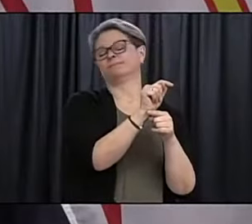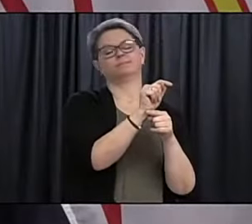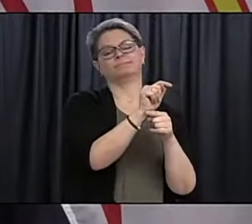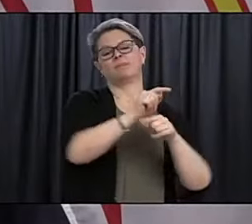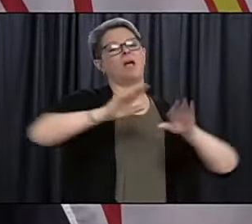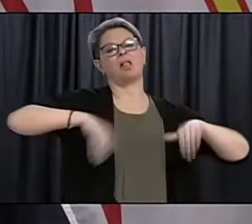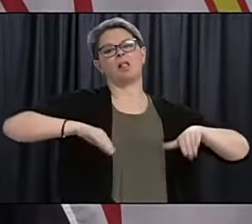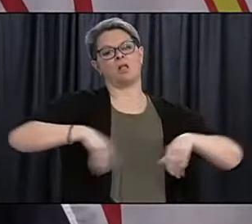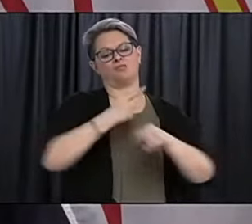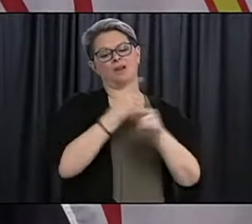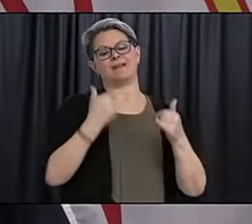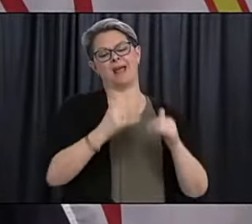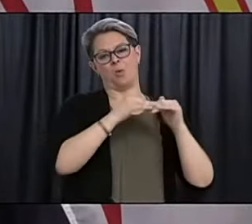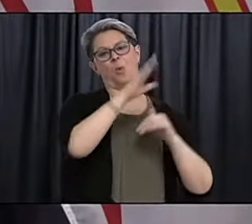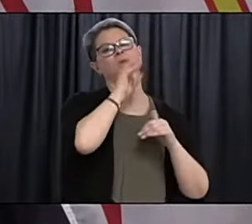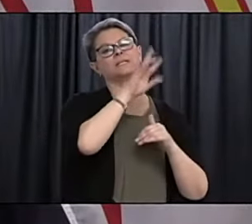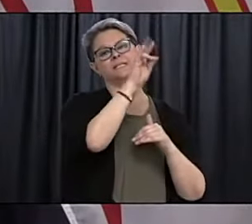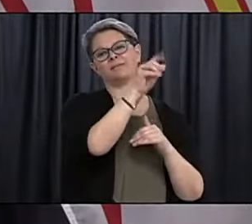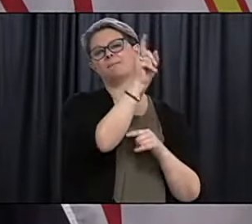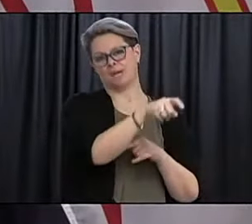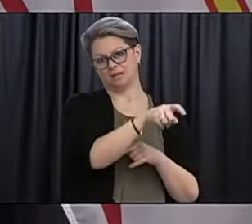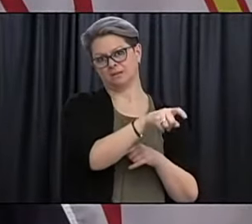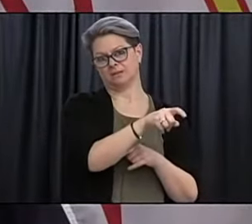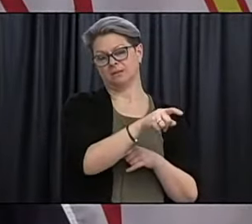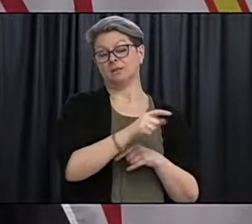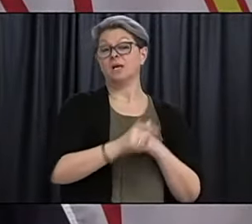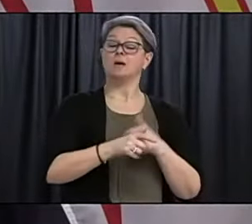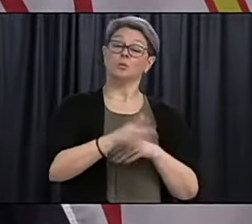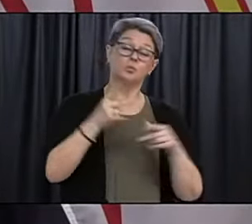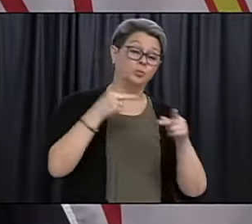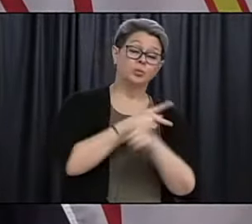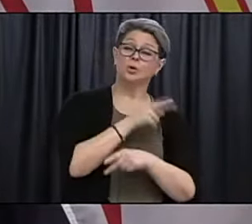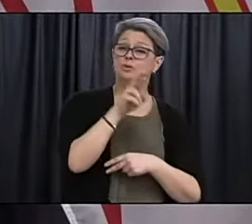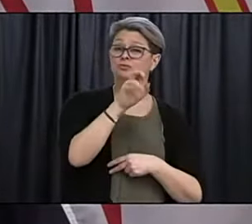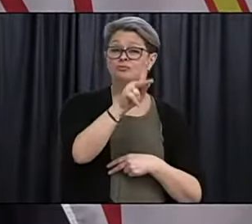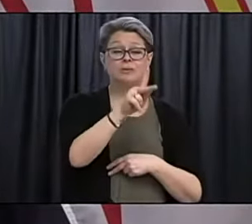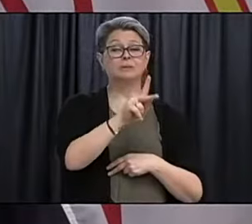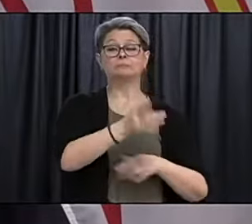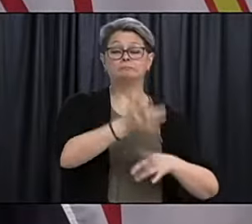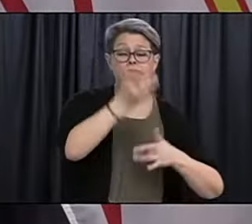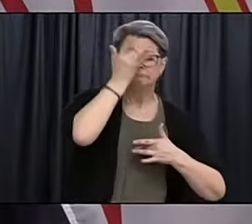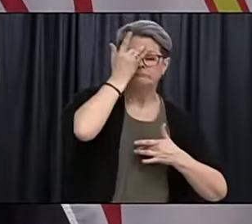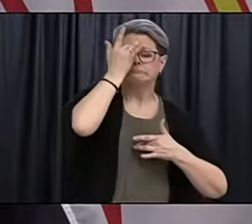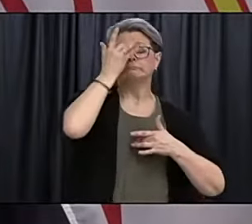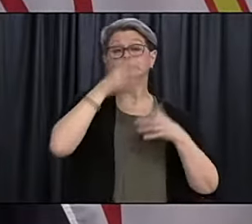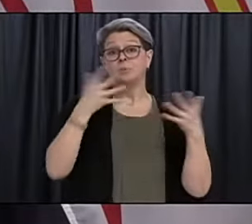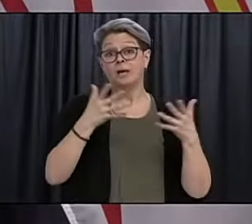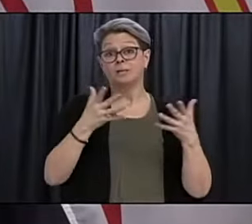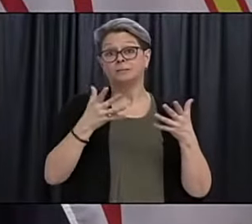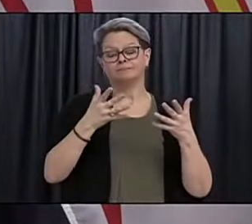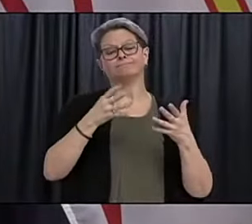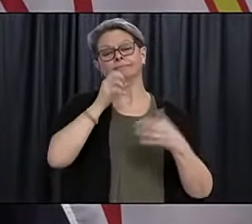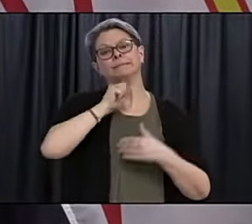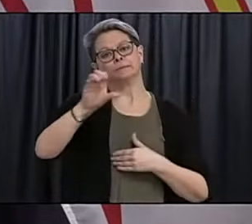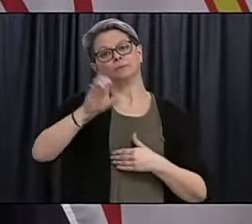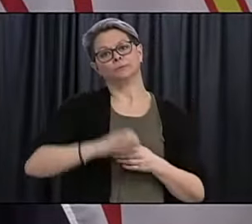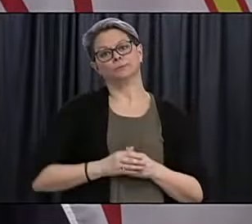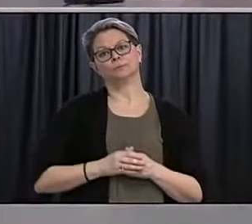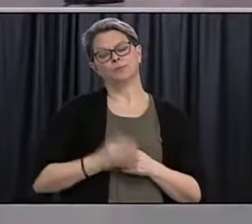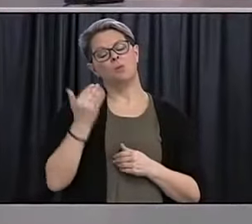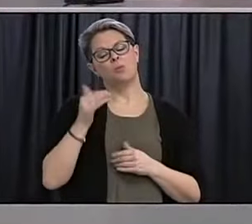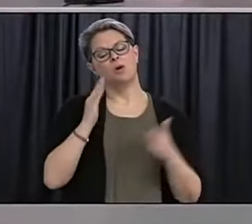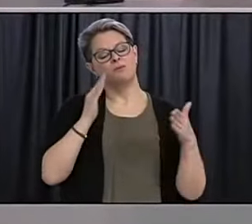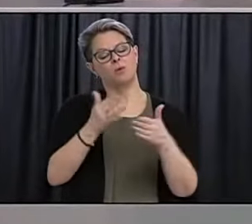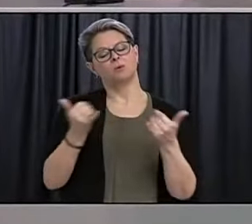focusing on at this point. We know that the greatest risk for severe disease is increased age and that's why we're focusing here. Thank you.